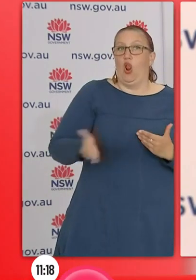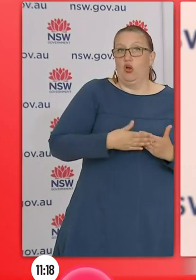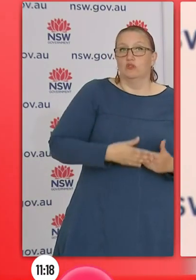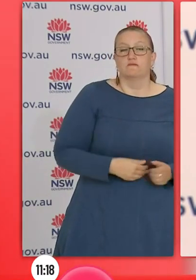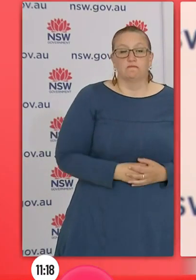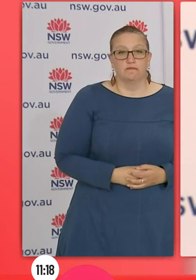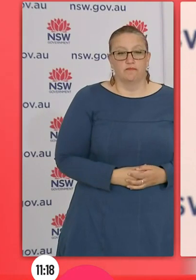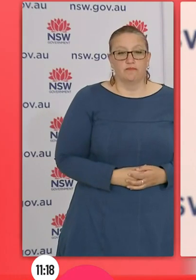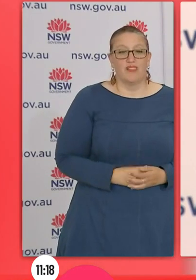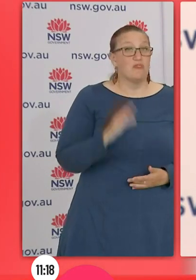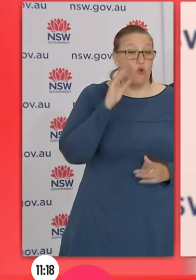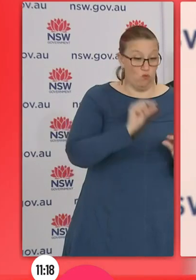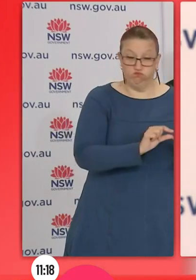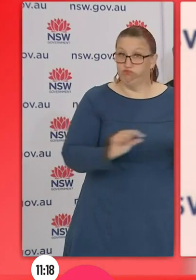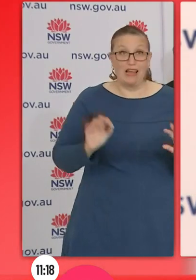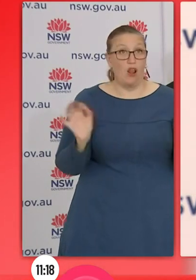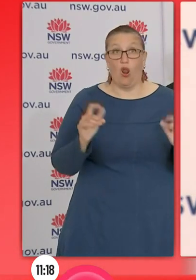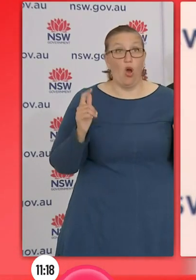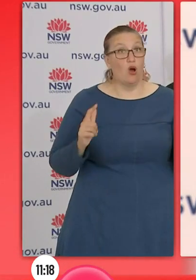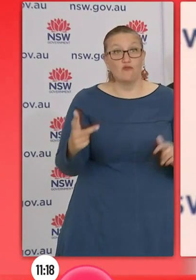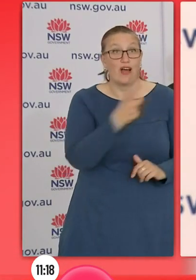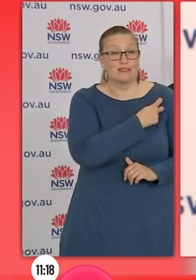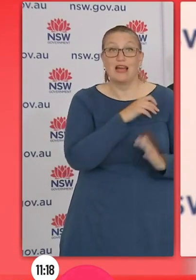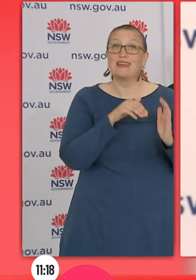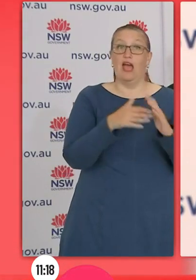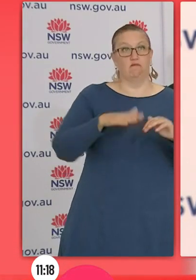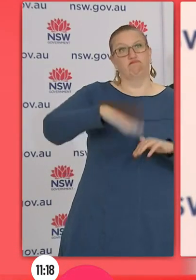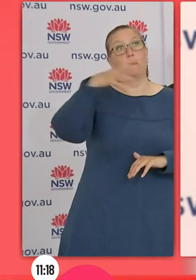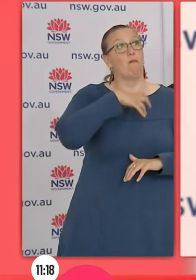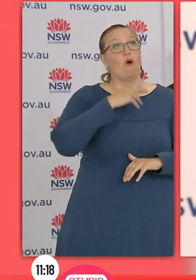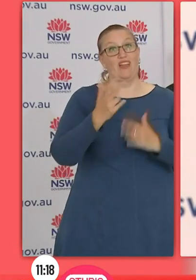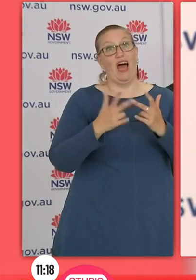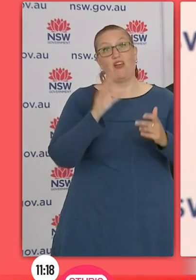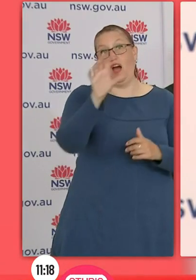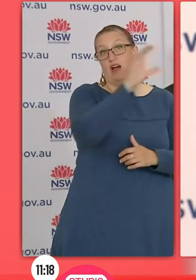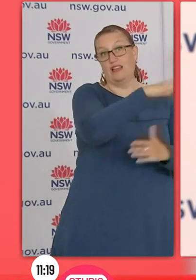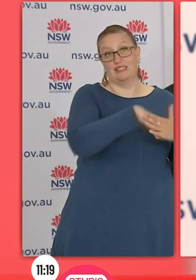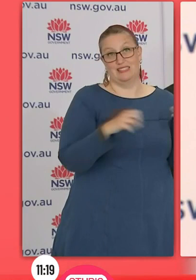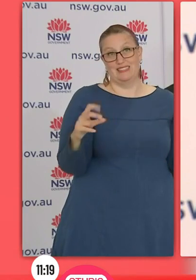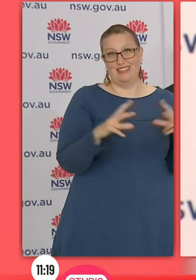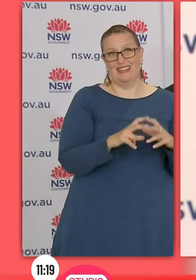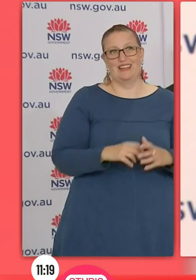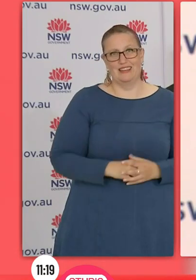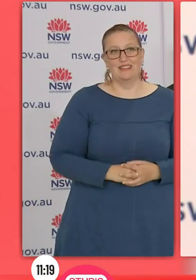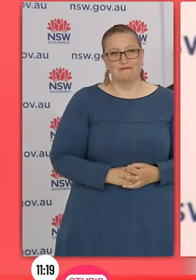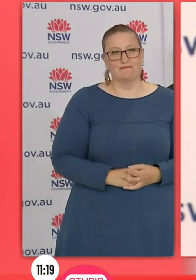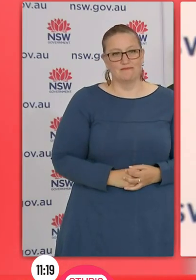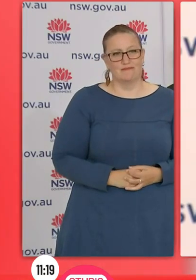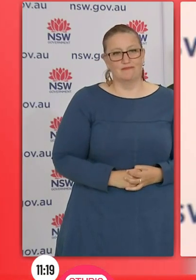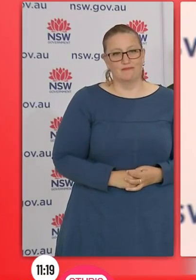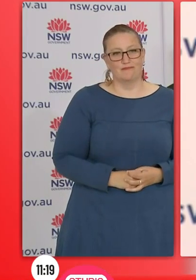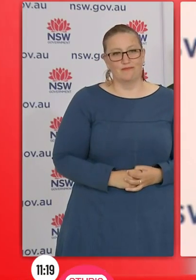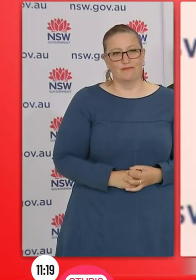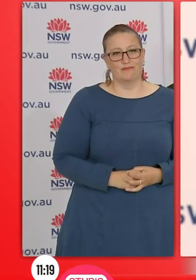from a very low base, but now a lot of those areas have far higher vaccination rates than other parts of Sydney or New South Wales. And as